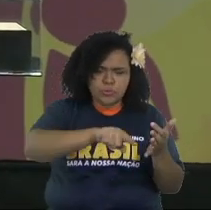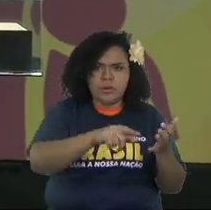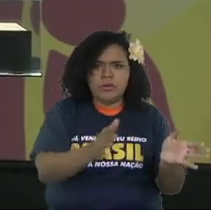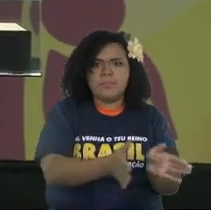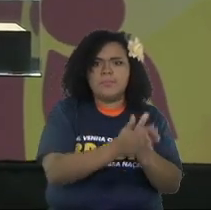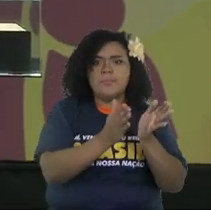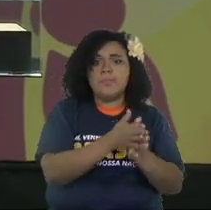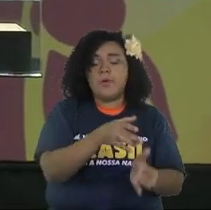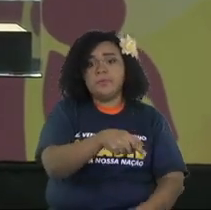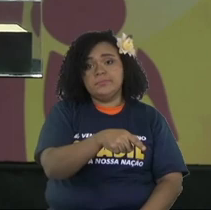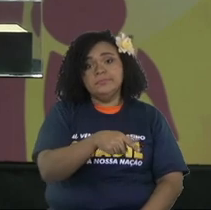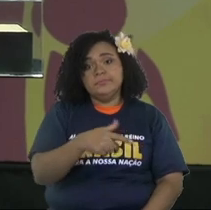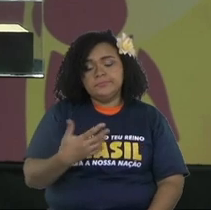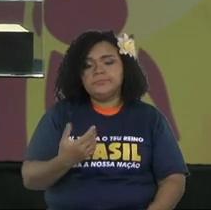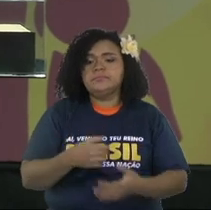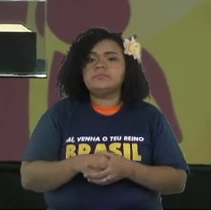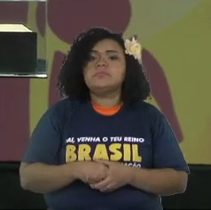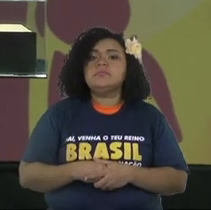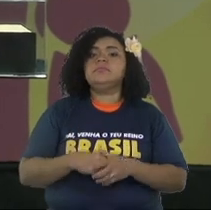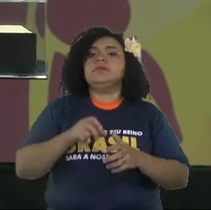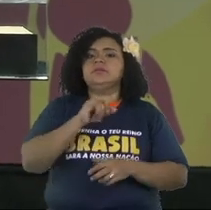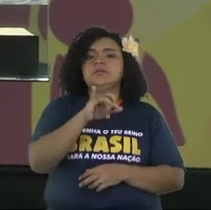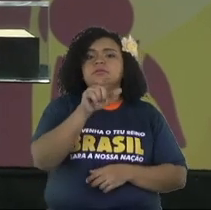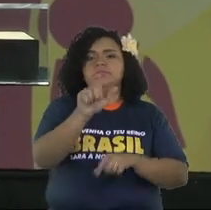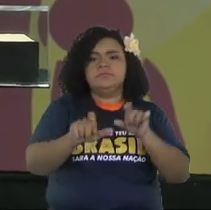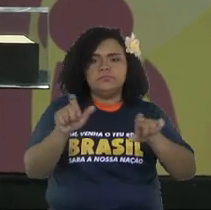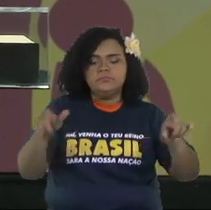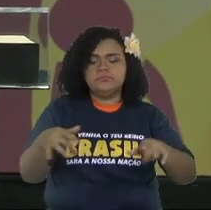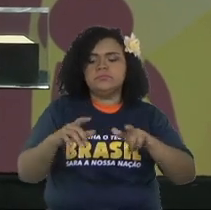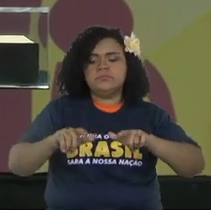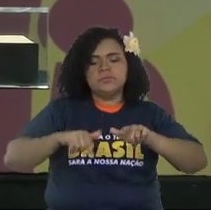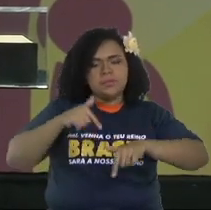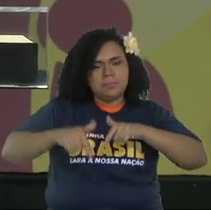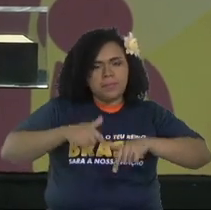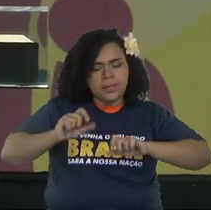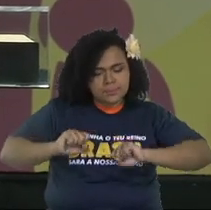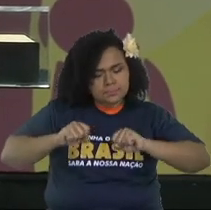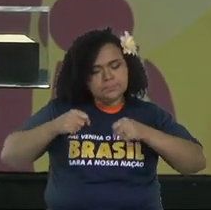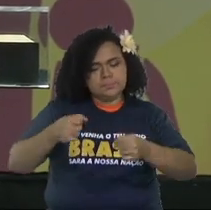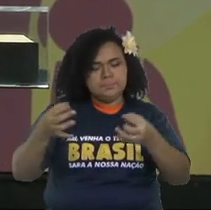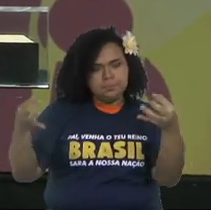one of the conditions is to work with diligence, to work hard.